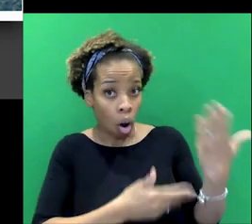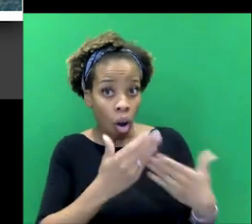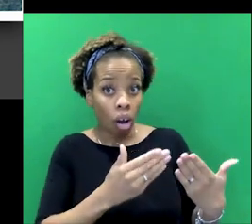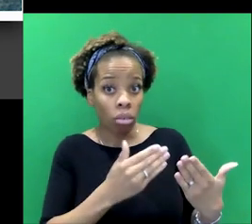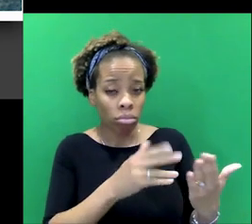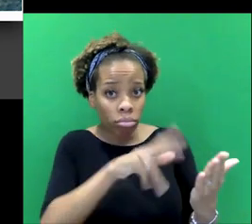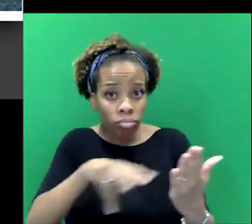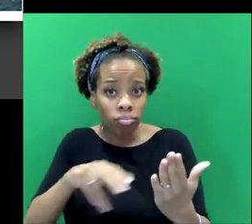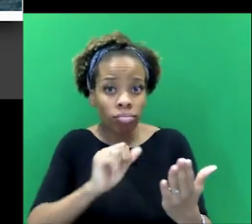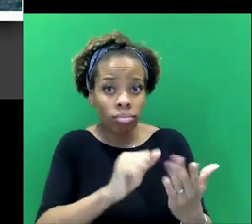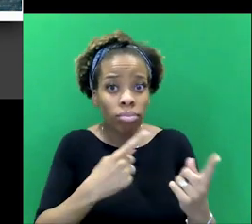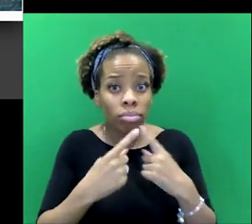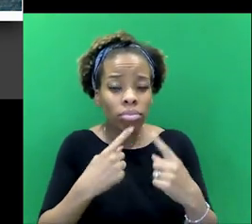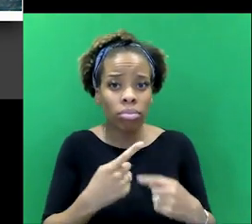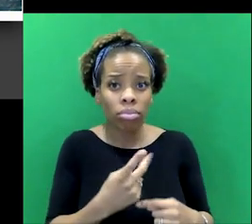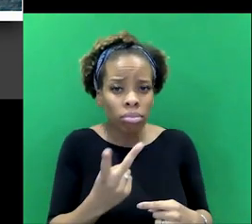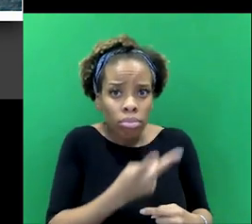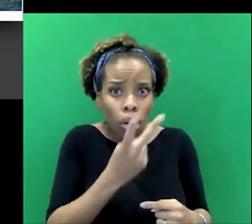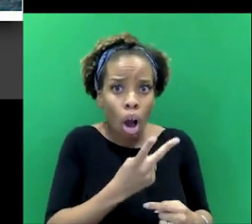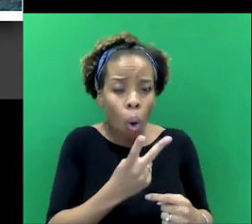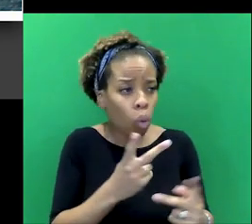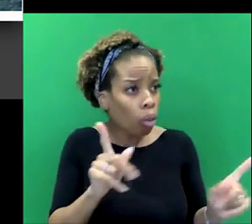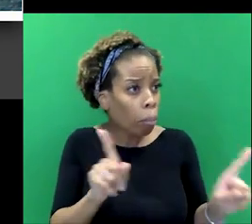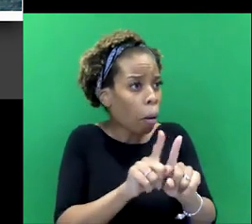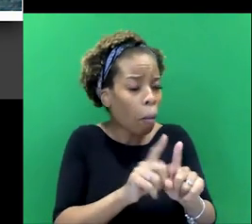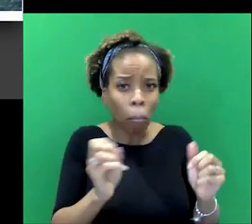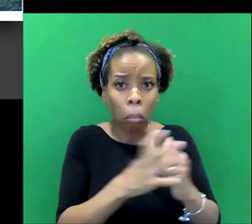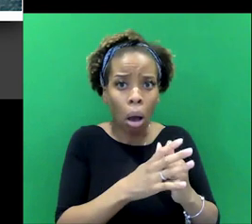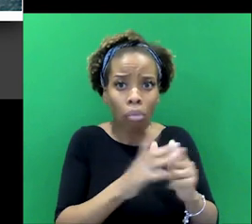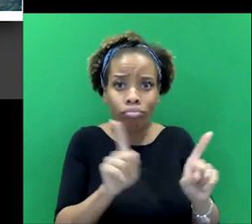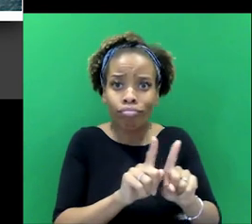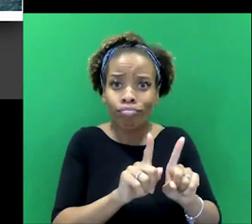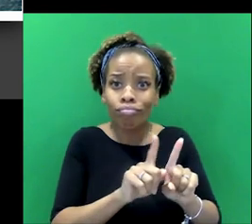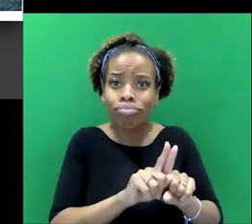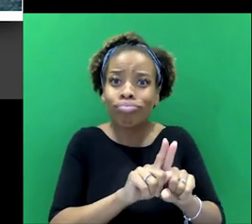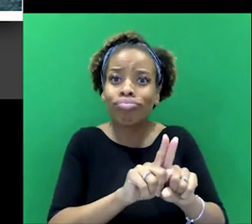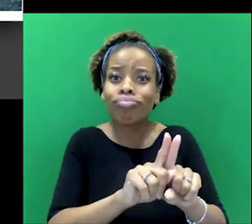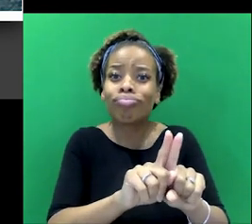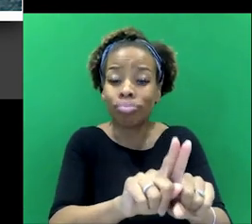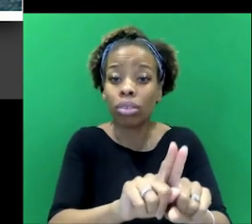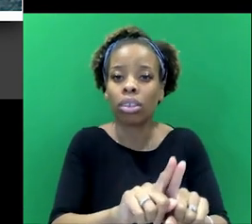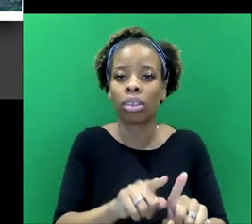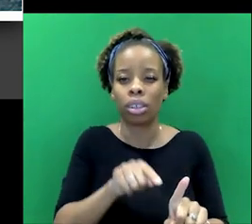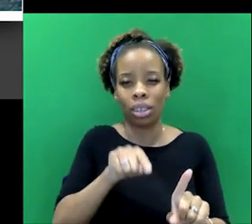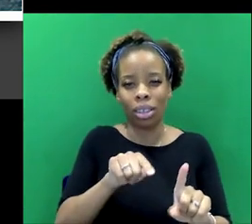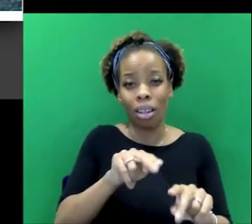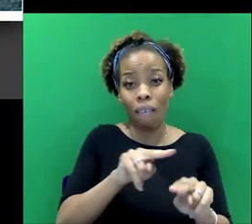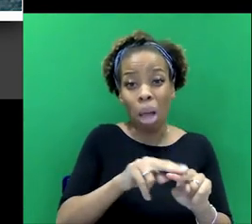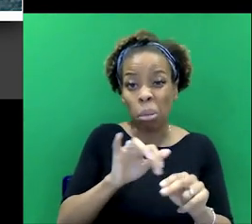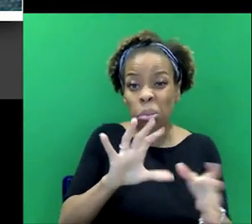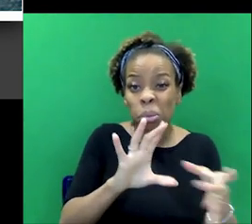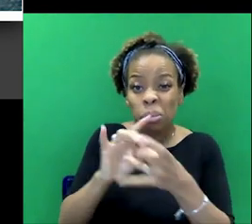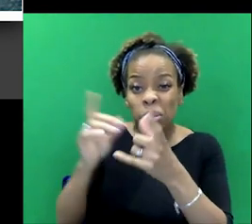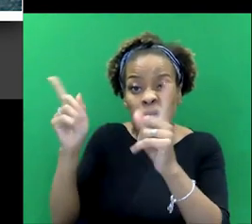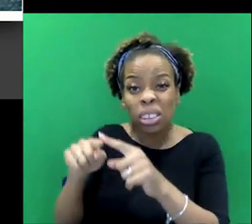no, there's no, there's no Romeo and Juliet angle on this, is there? No, absolutely. I think they had connections with India as well. And it's, also,